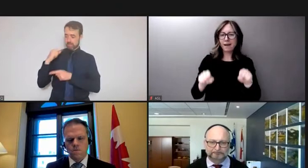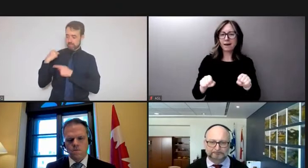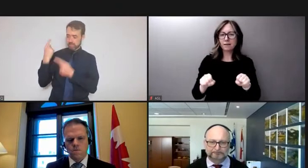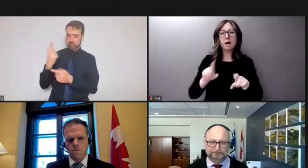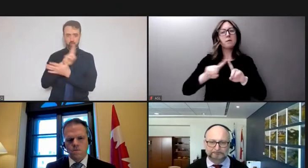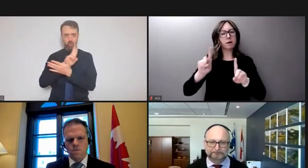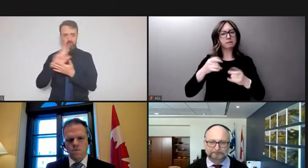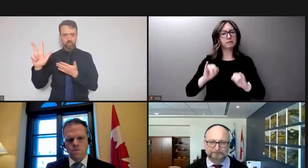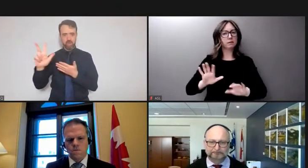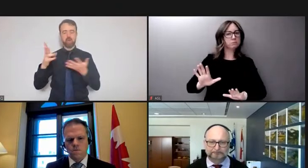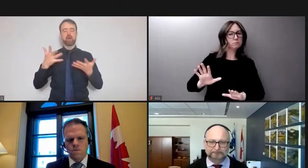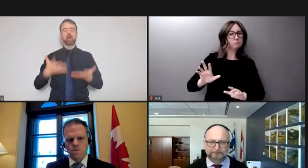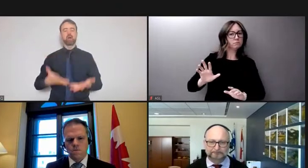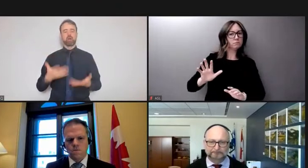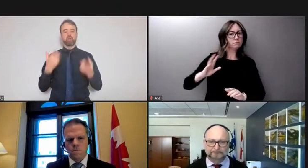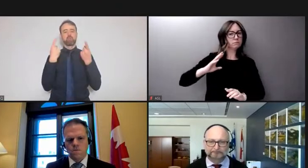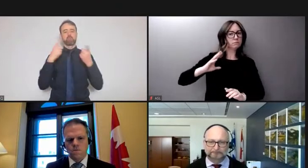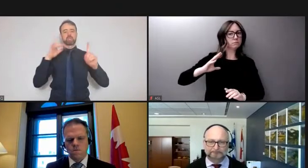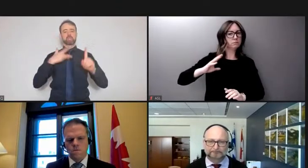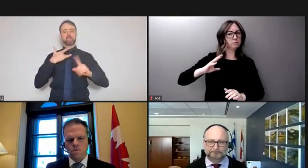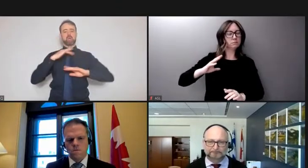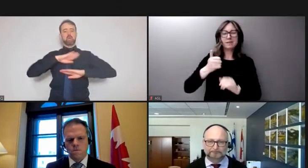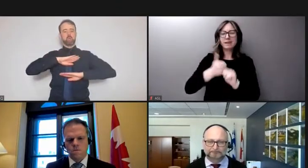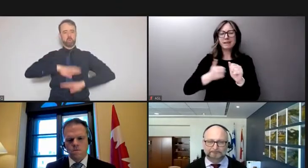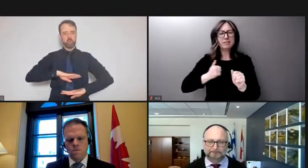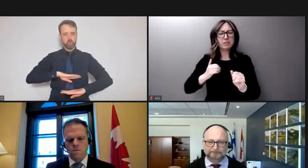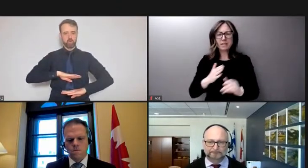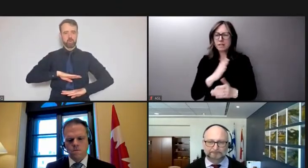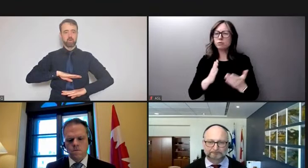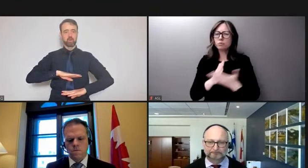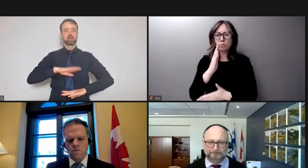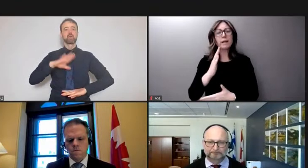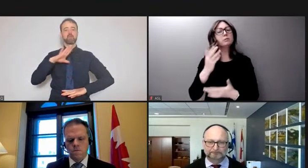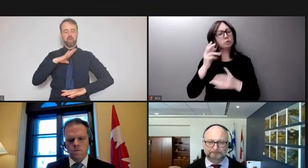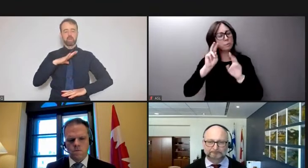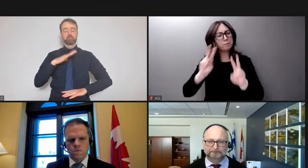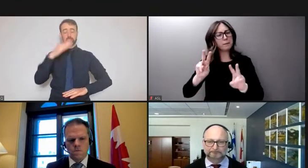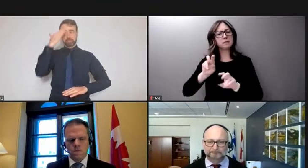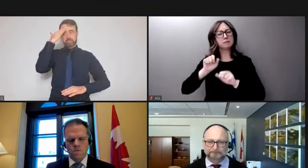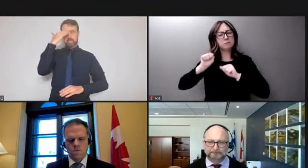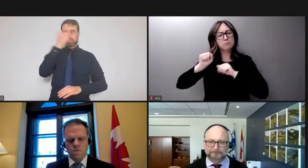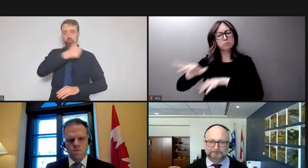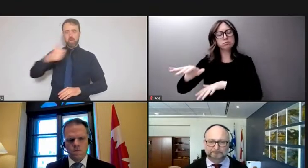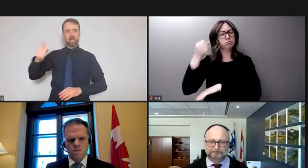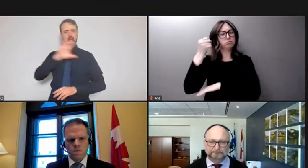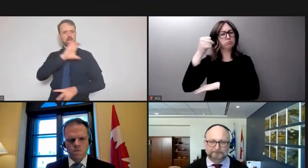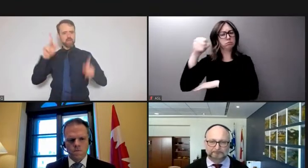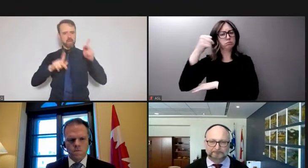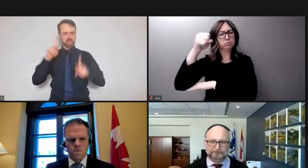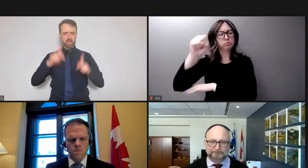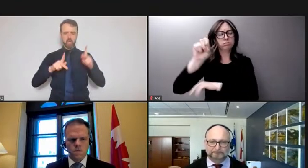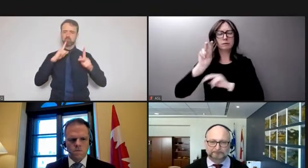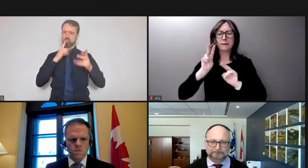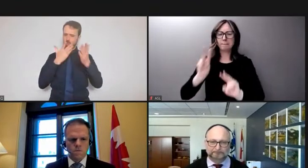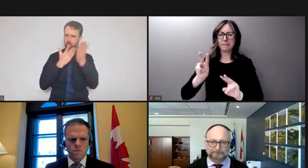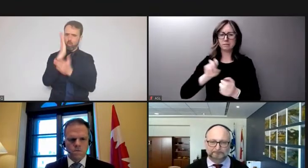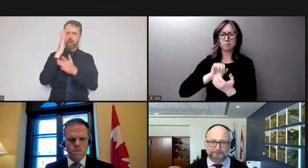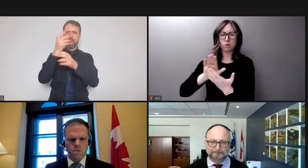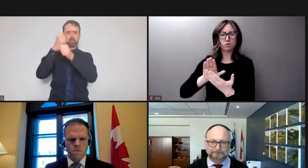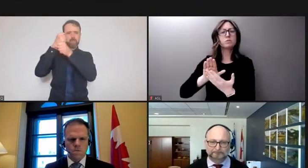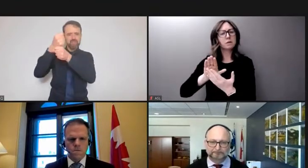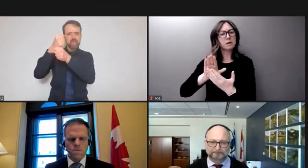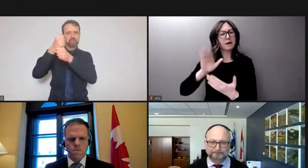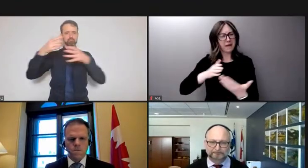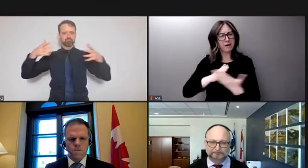cautiously every canadian has the right to peaceful lawful protest and assembly we will always value protect and defend